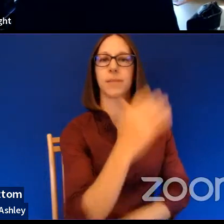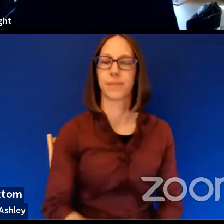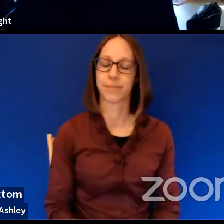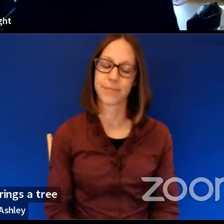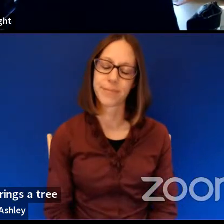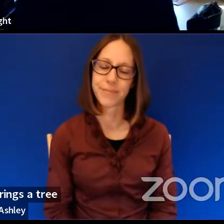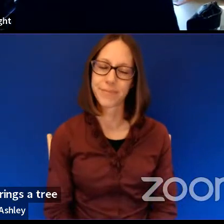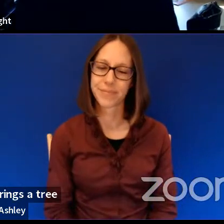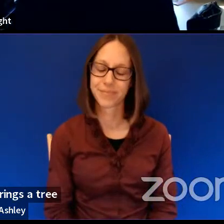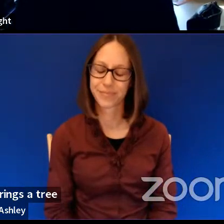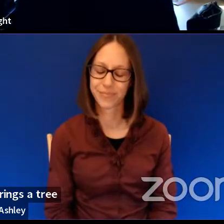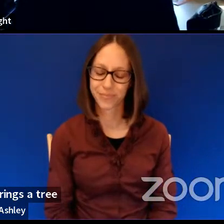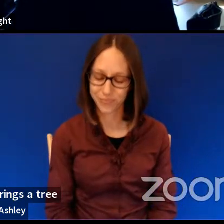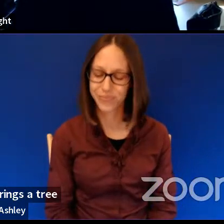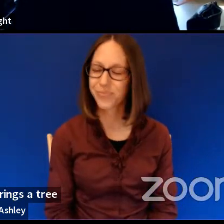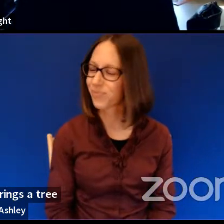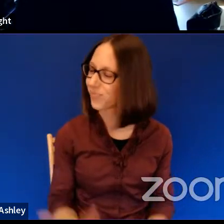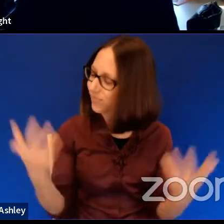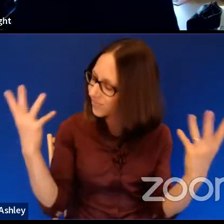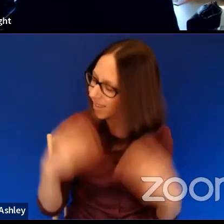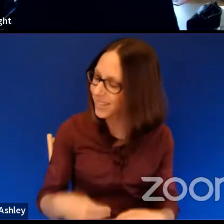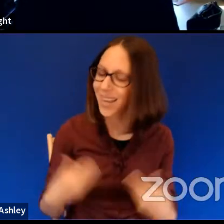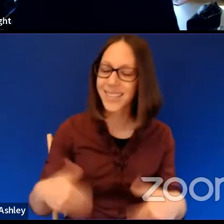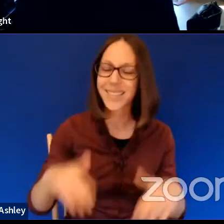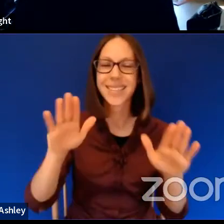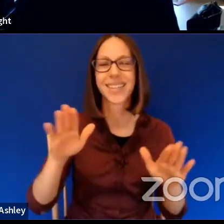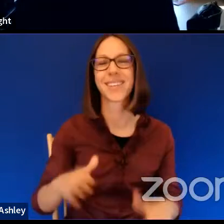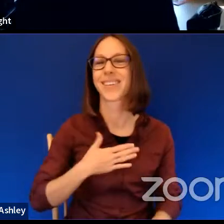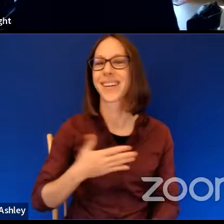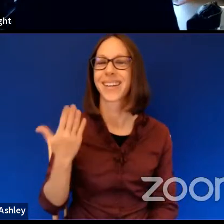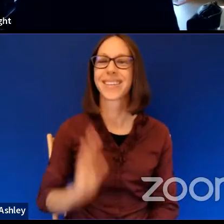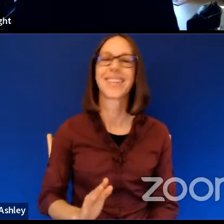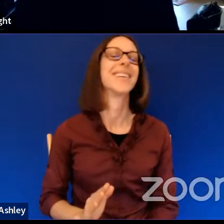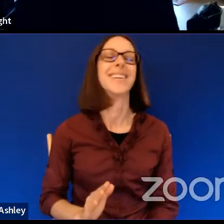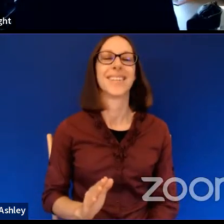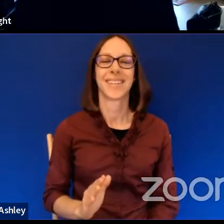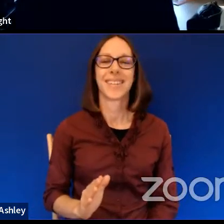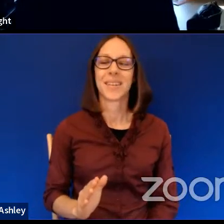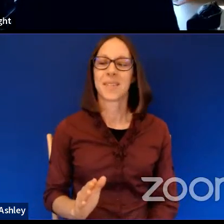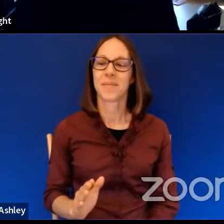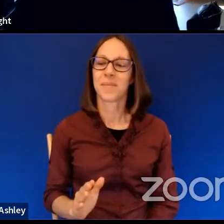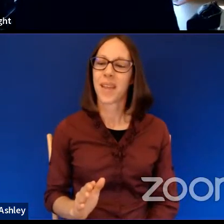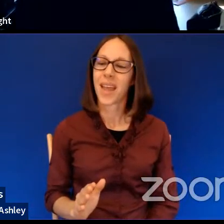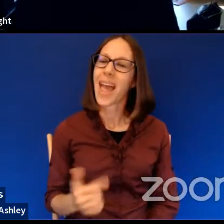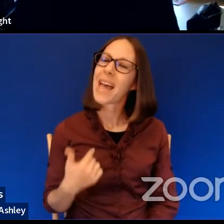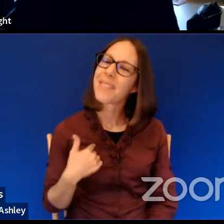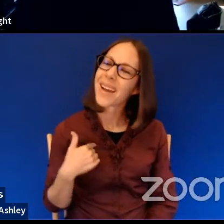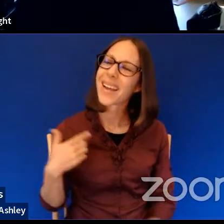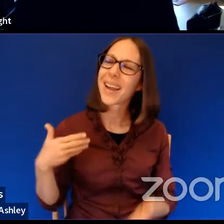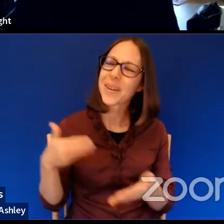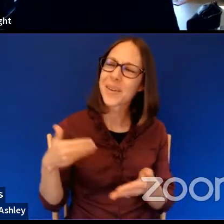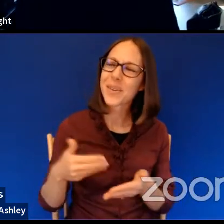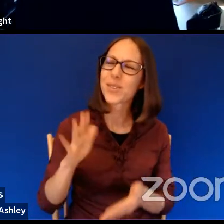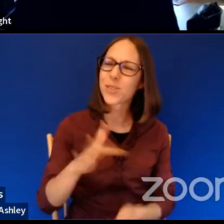Just fantastic. Oh my God. And, and, and was I, was I getting close to where, where you're trying to do for your,